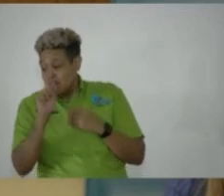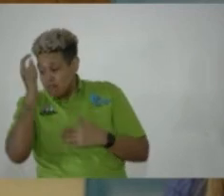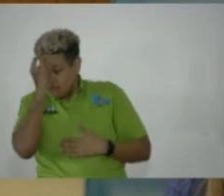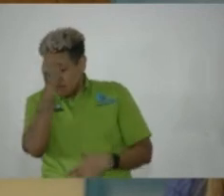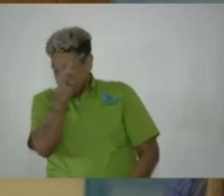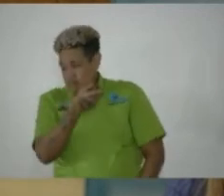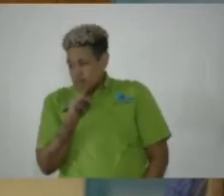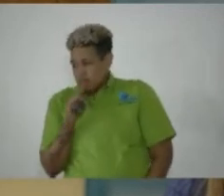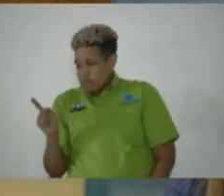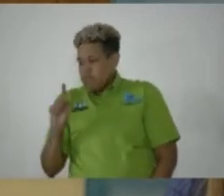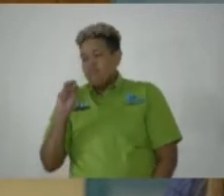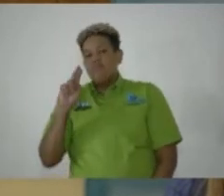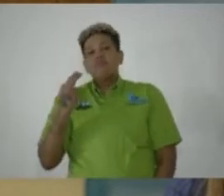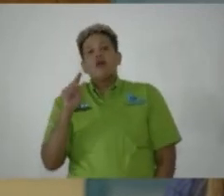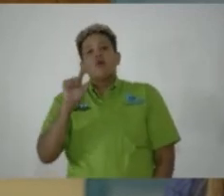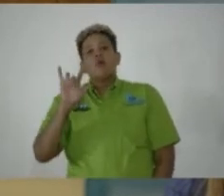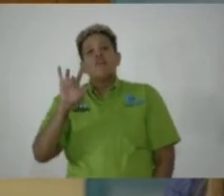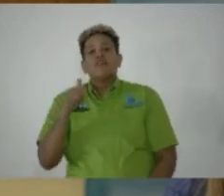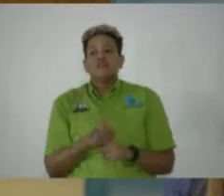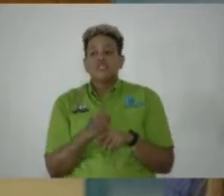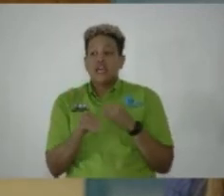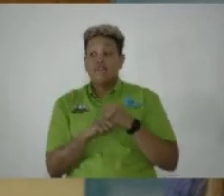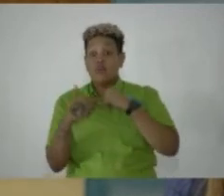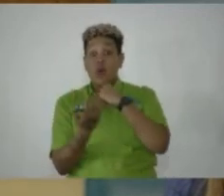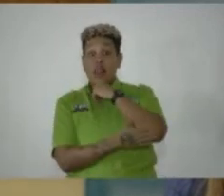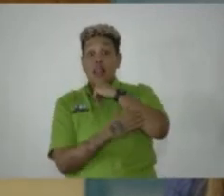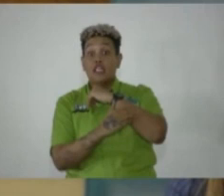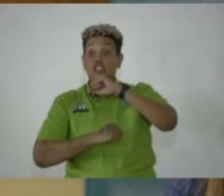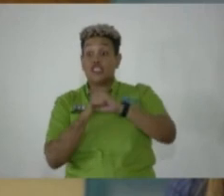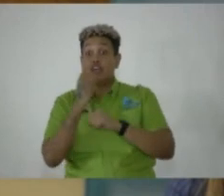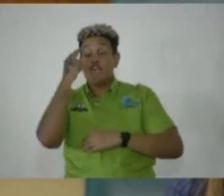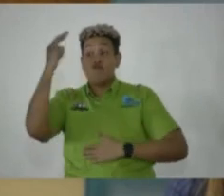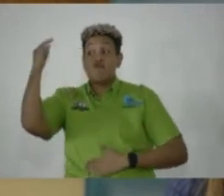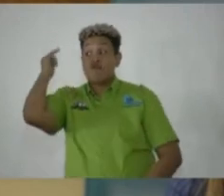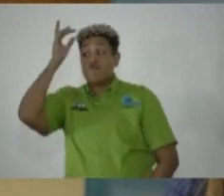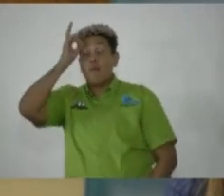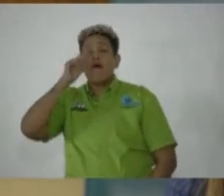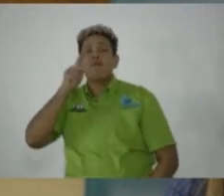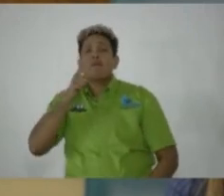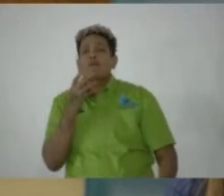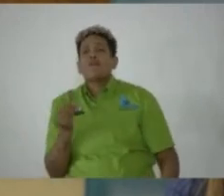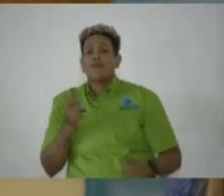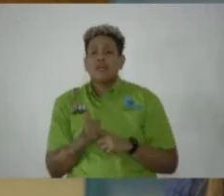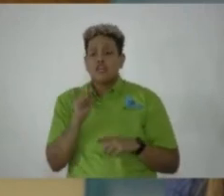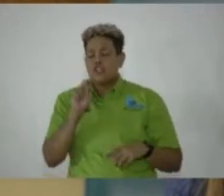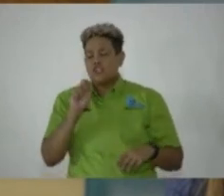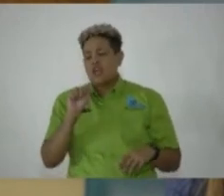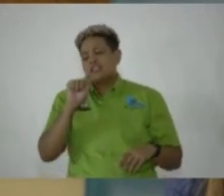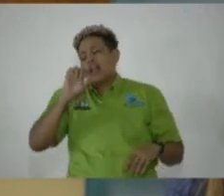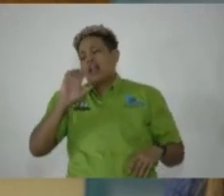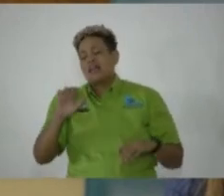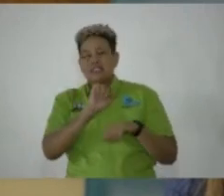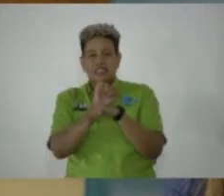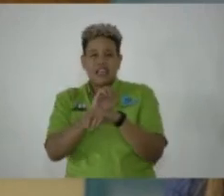General declared March 25 as the National Day of Remembrance of the Victims of the Transatlantic Trade in